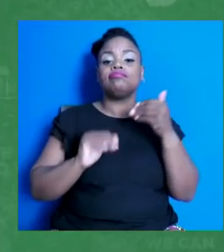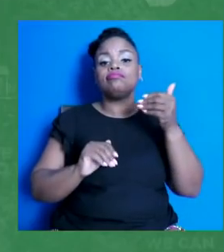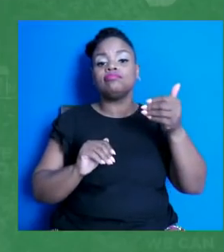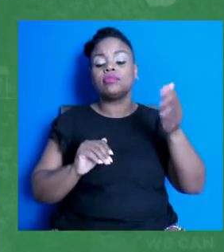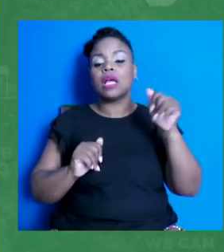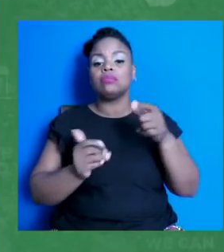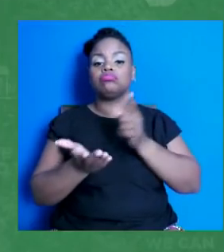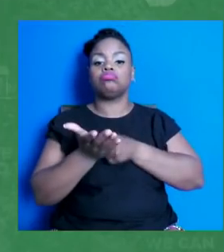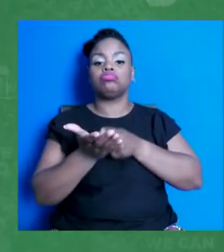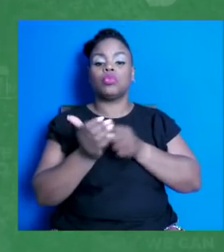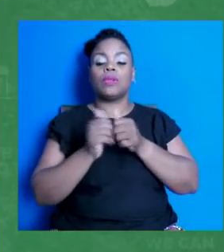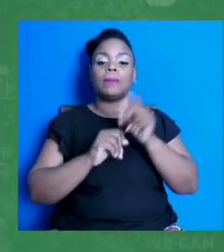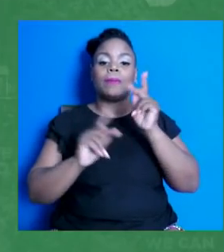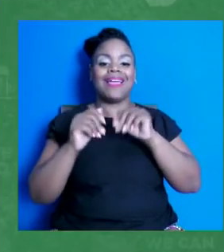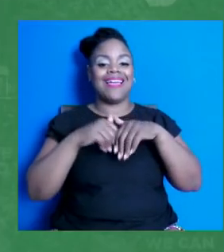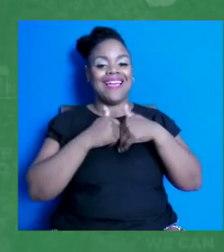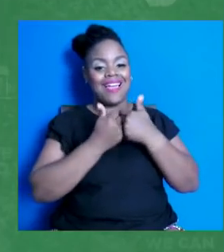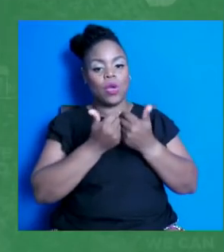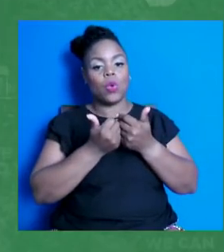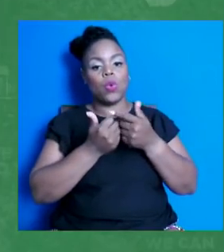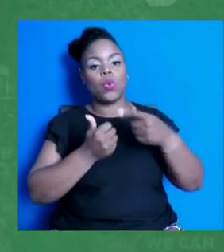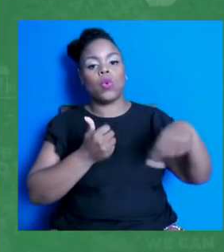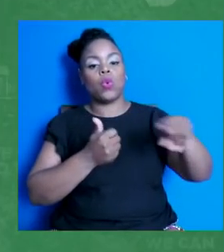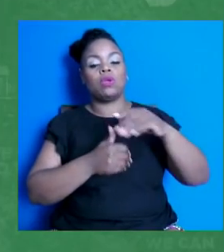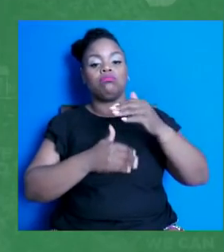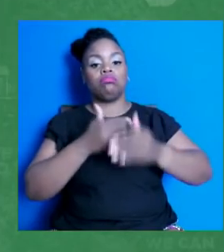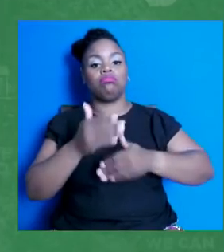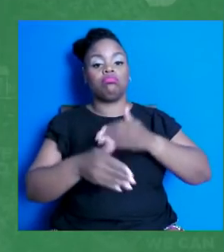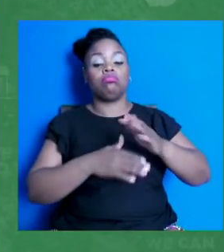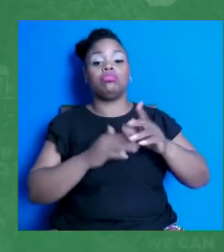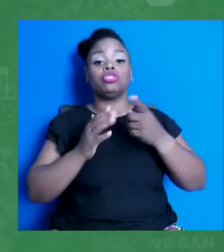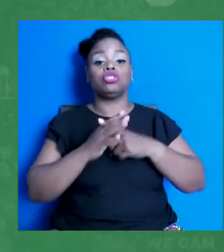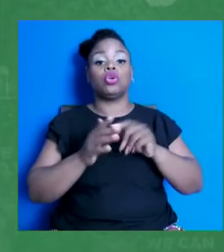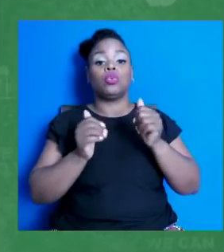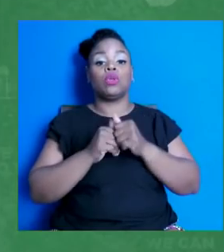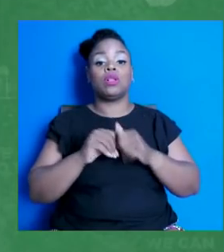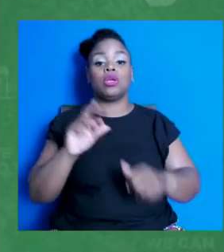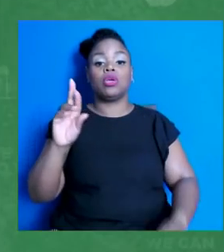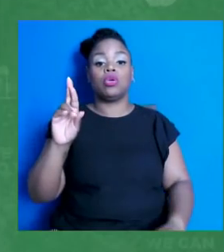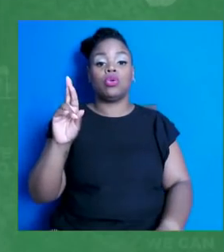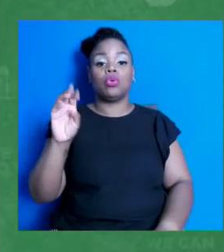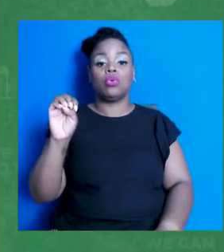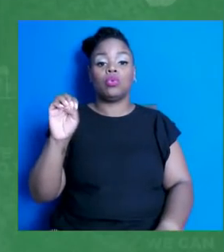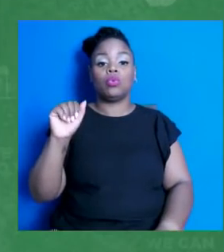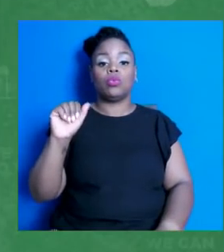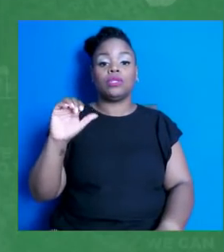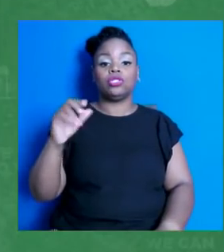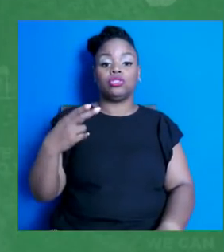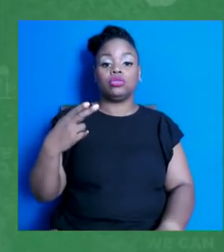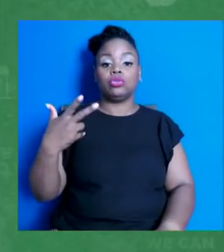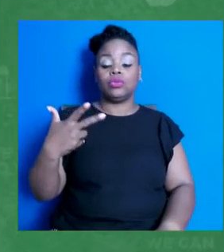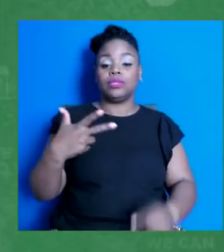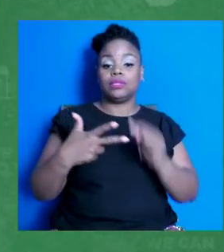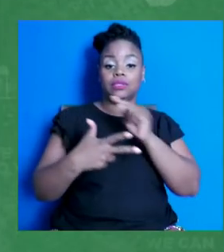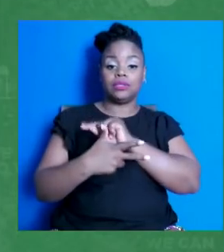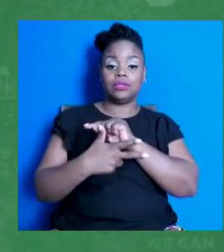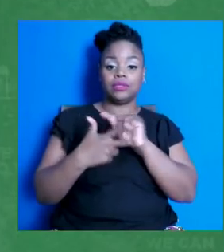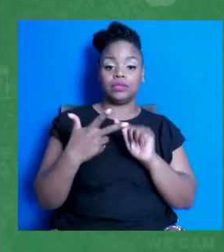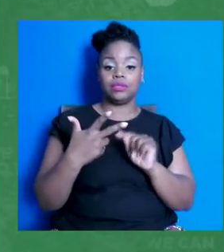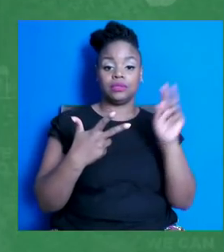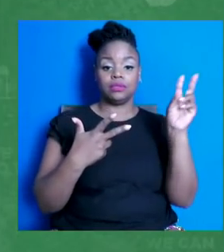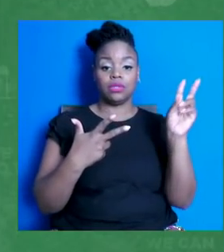Next slide, please. So getting started with Reach, there are three ways to download our dashboard. You can either go to